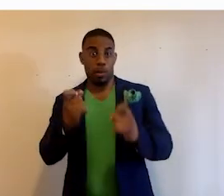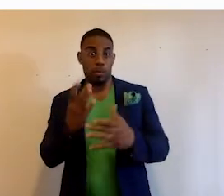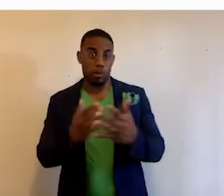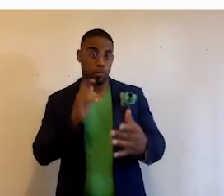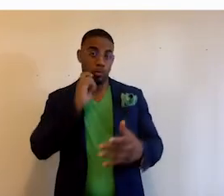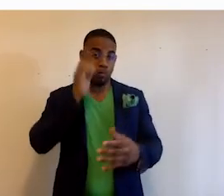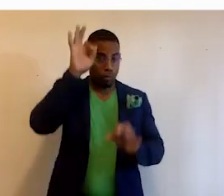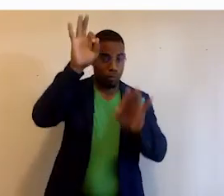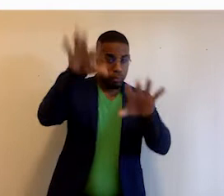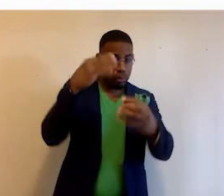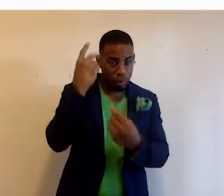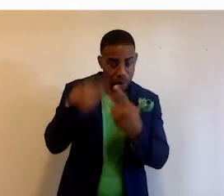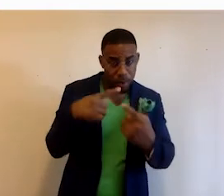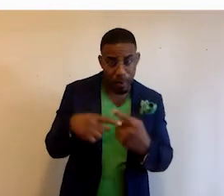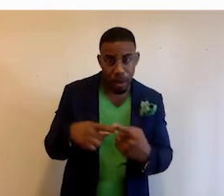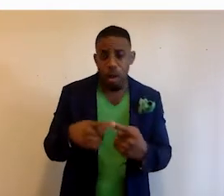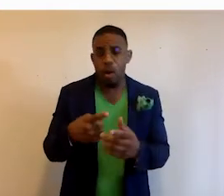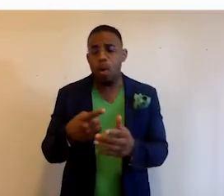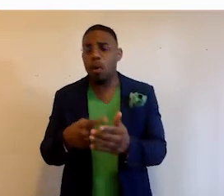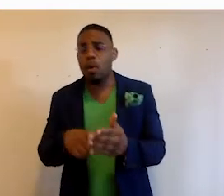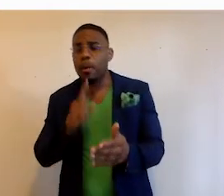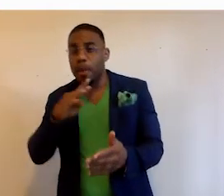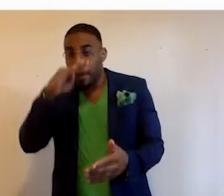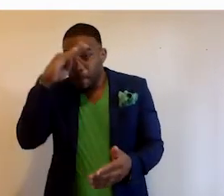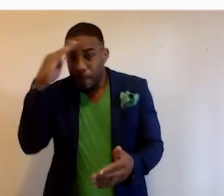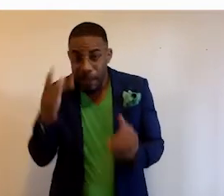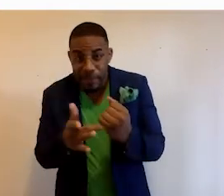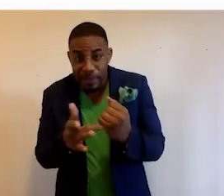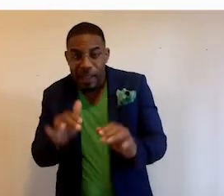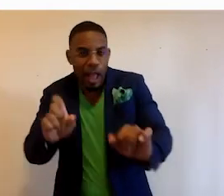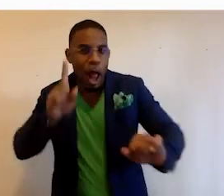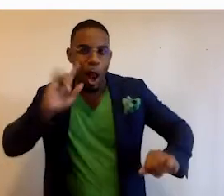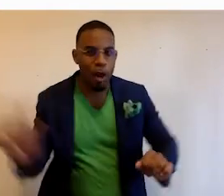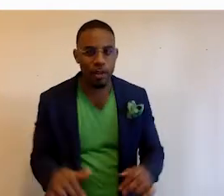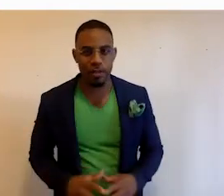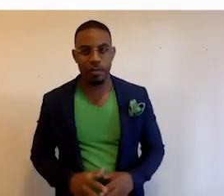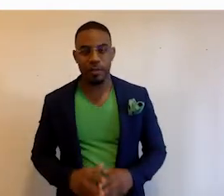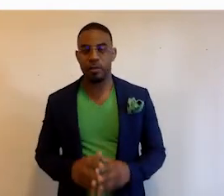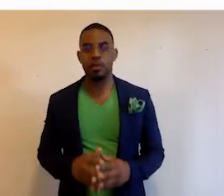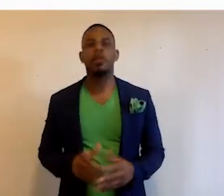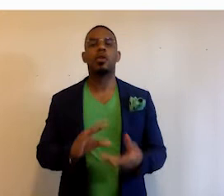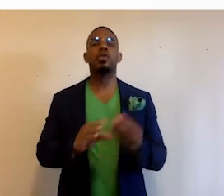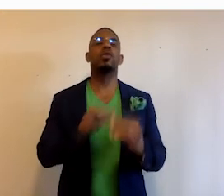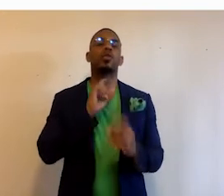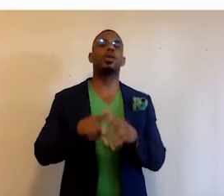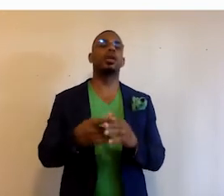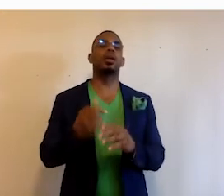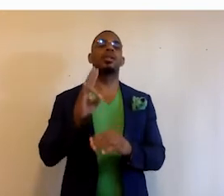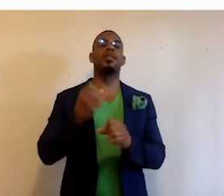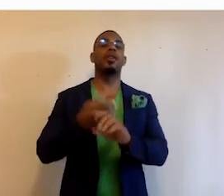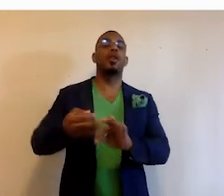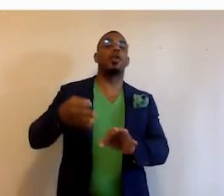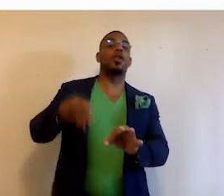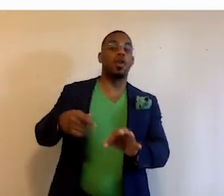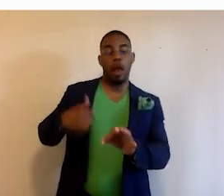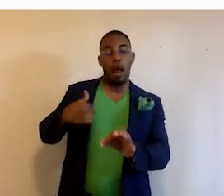food for thought about what being a Black technologist can look like. So the story really starts several years earlier